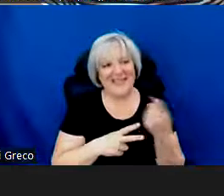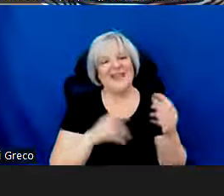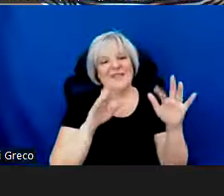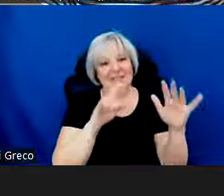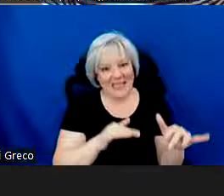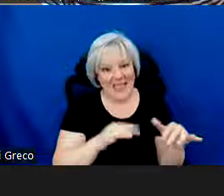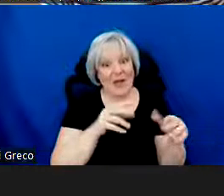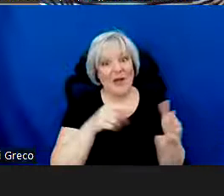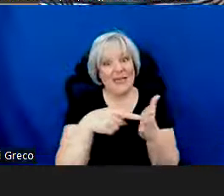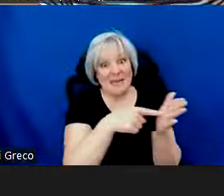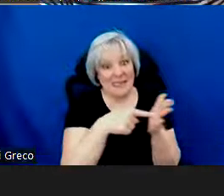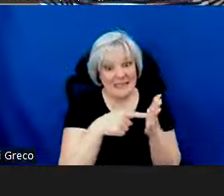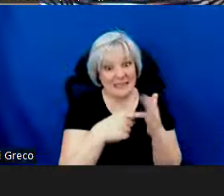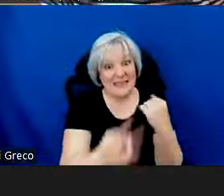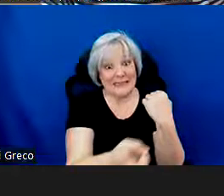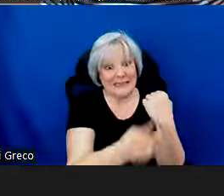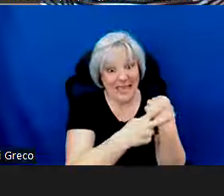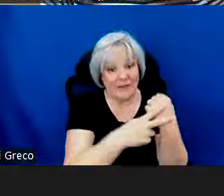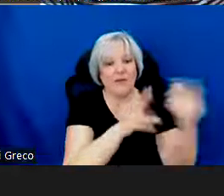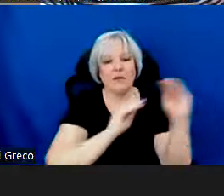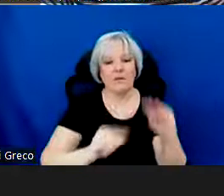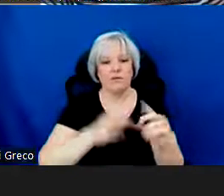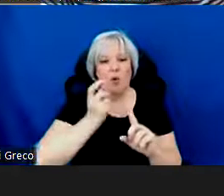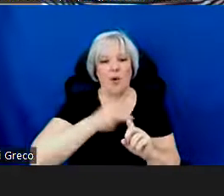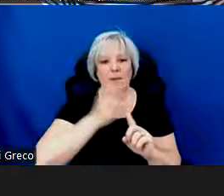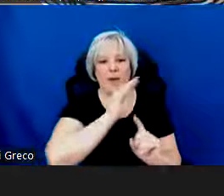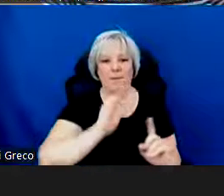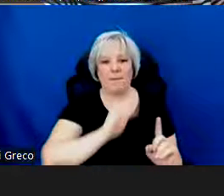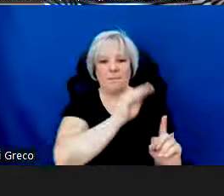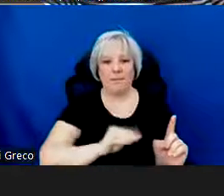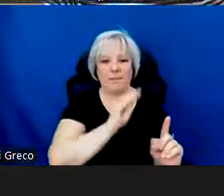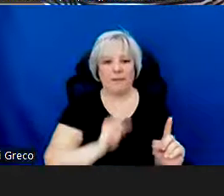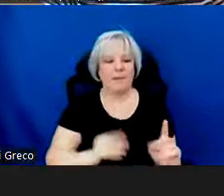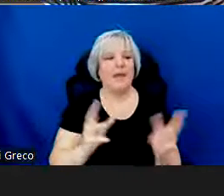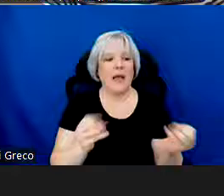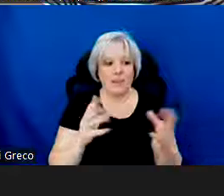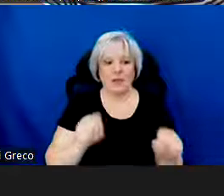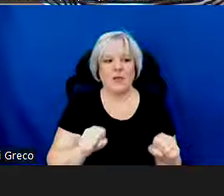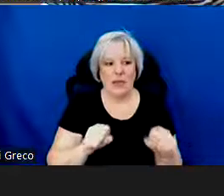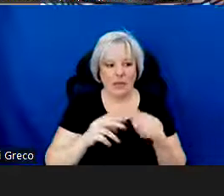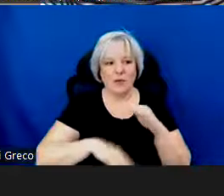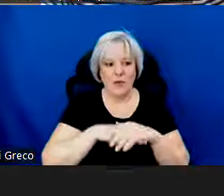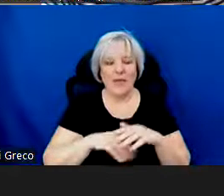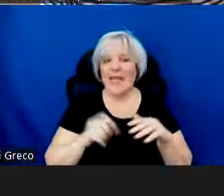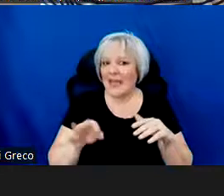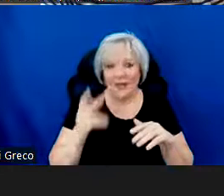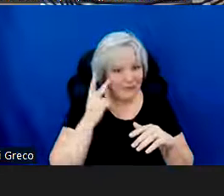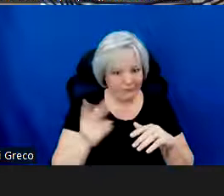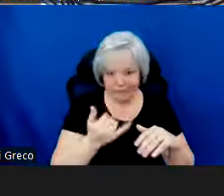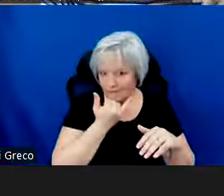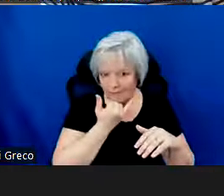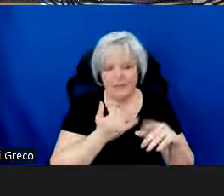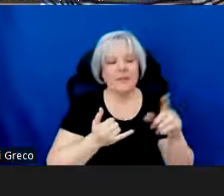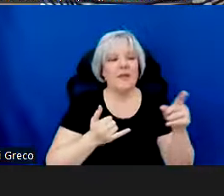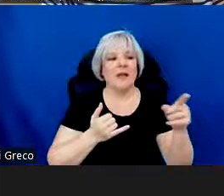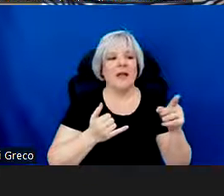expenses portion. Before you hit save form the first time, you'll see zeros in these two sections, but don't